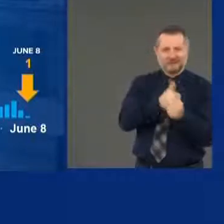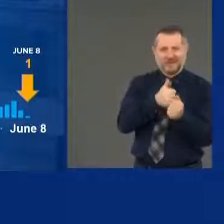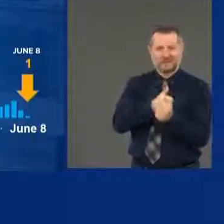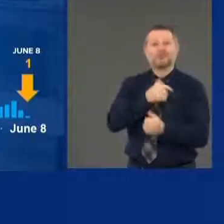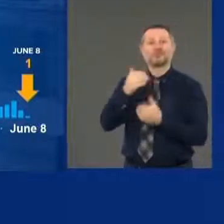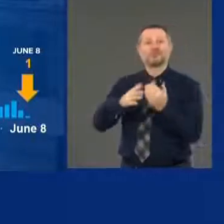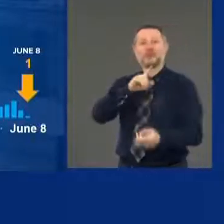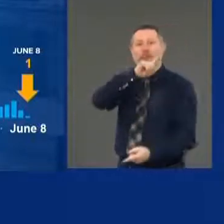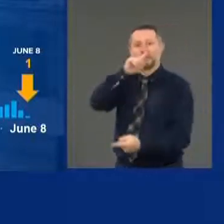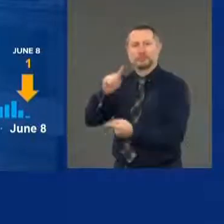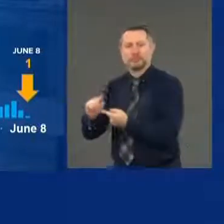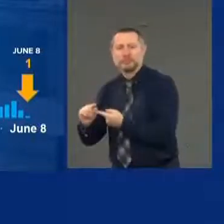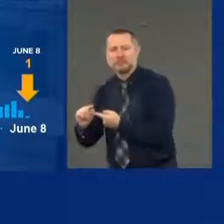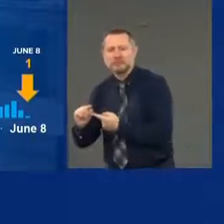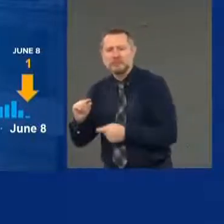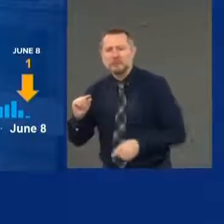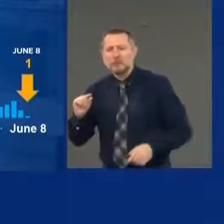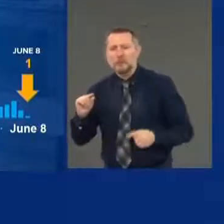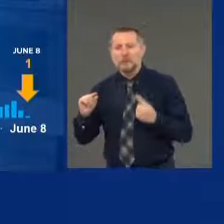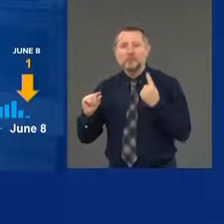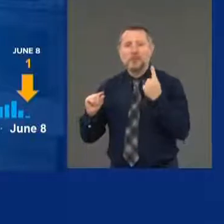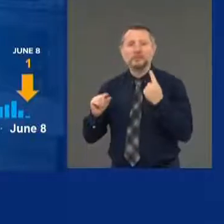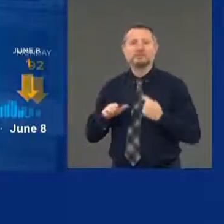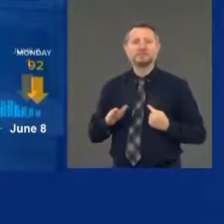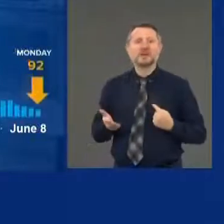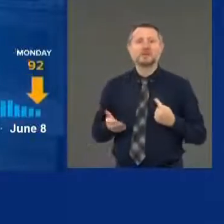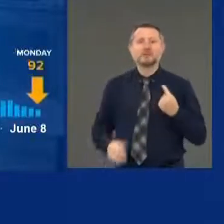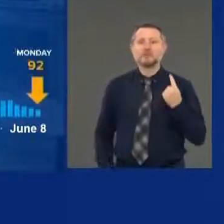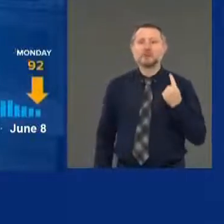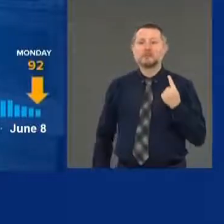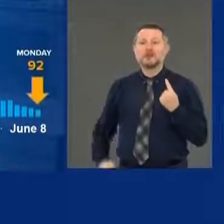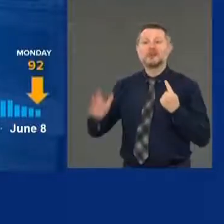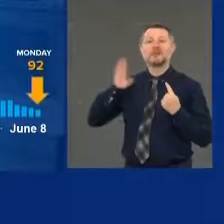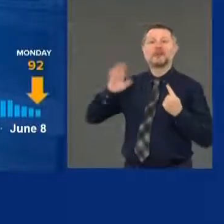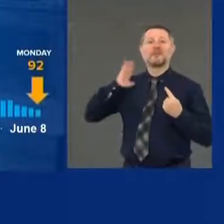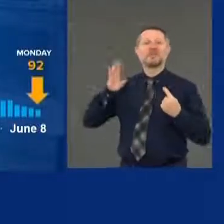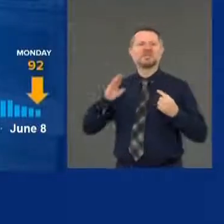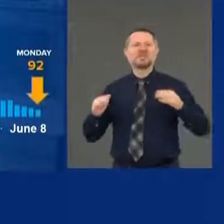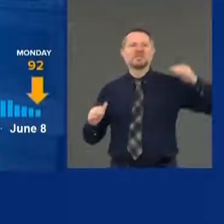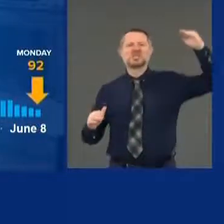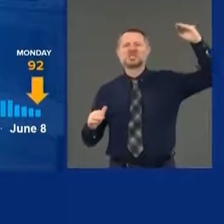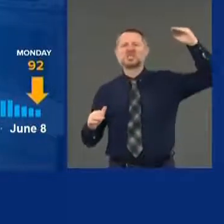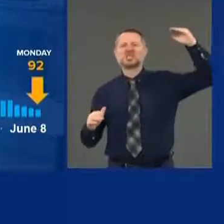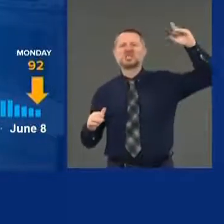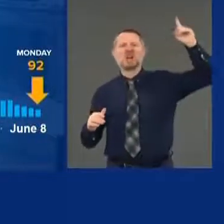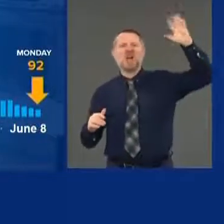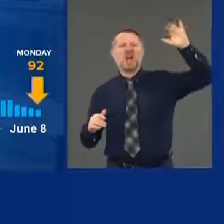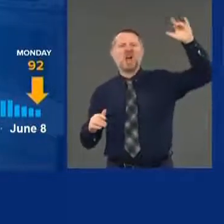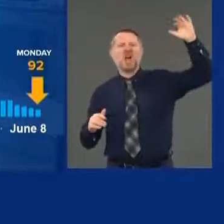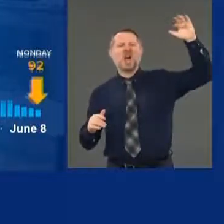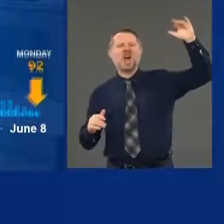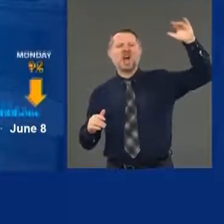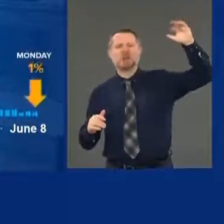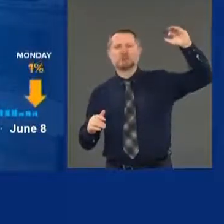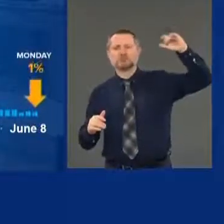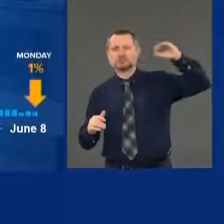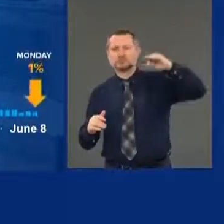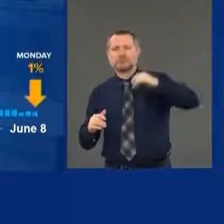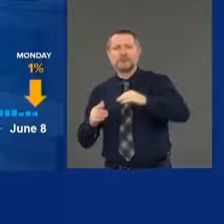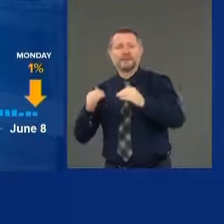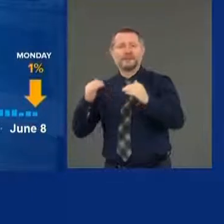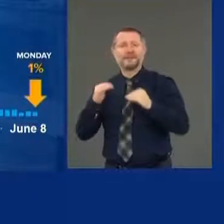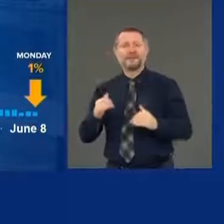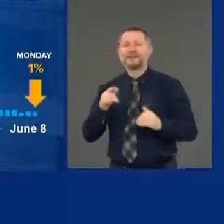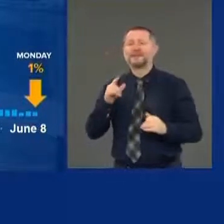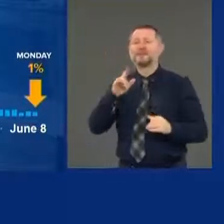we were losing over 100 at one time. And on the confirmed deaths of tests,